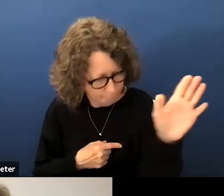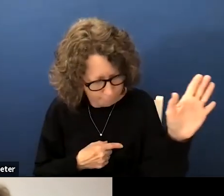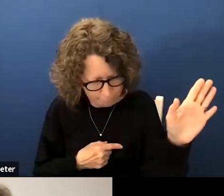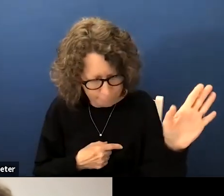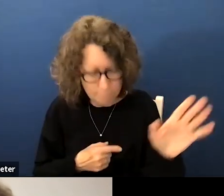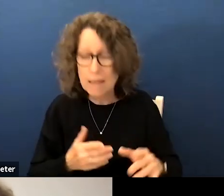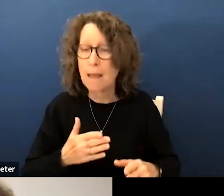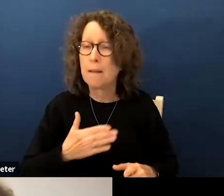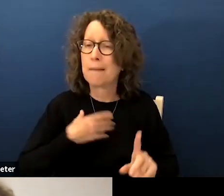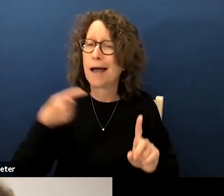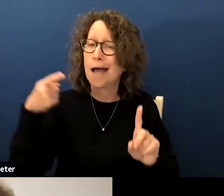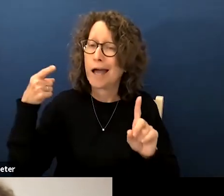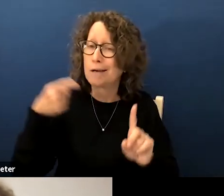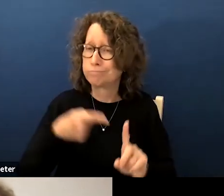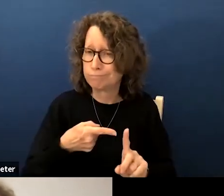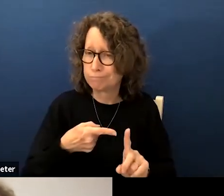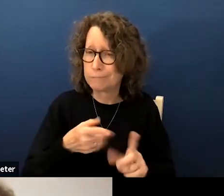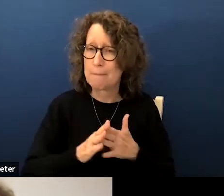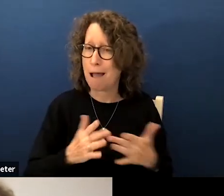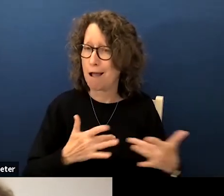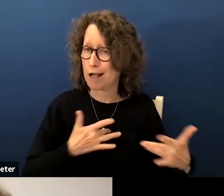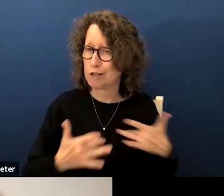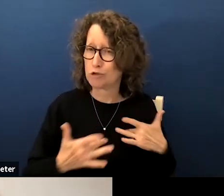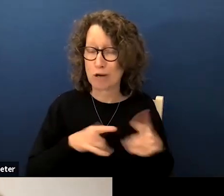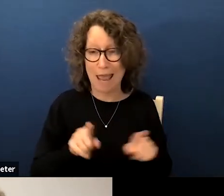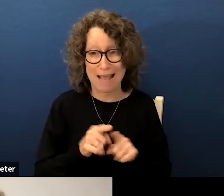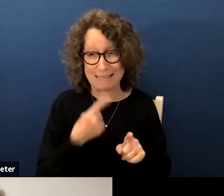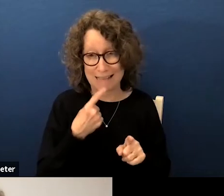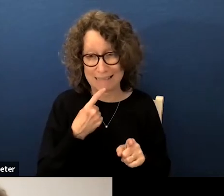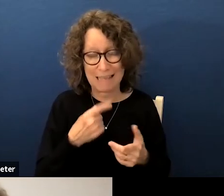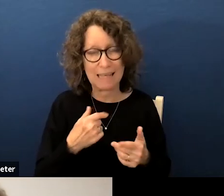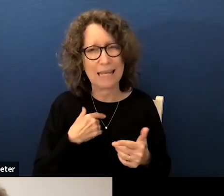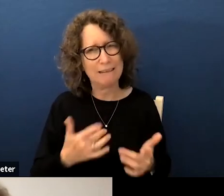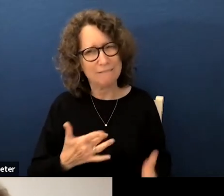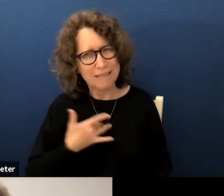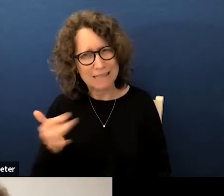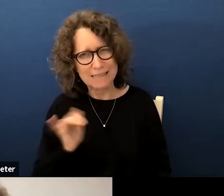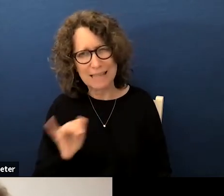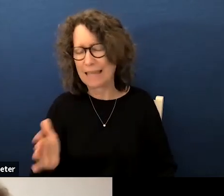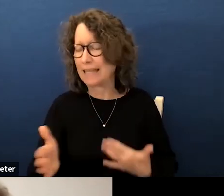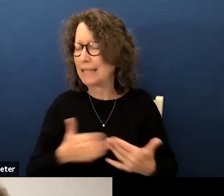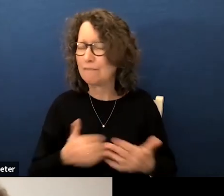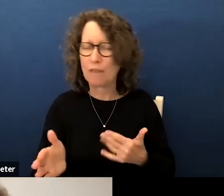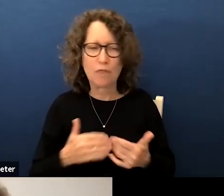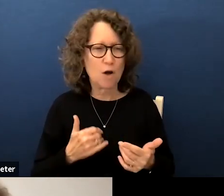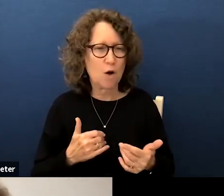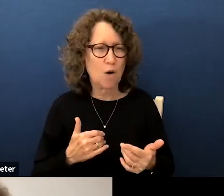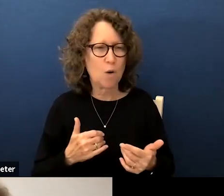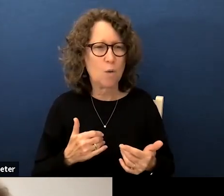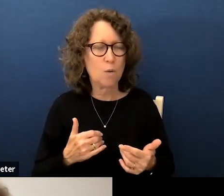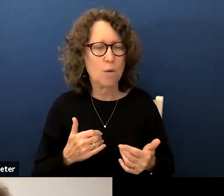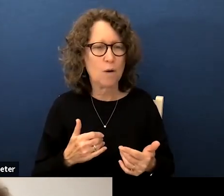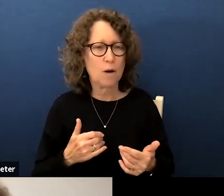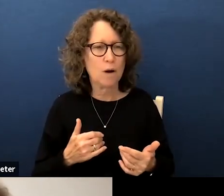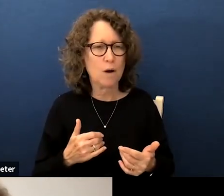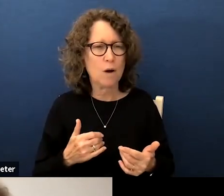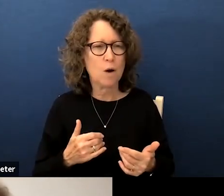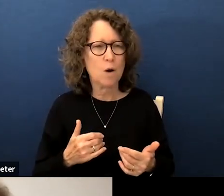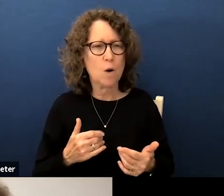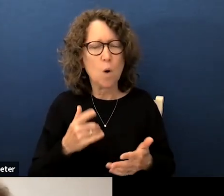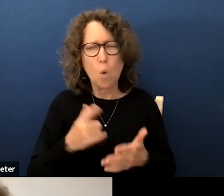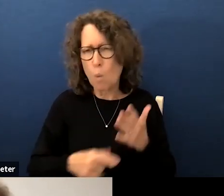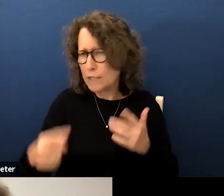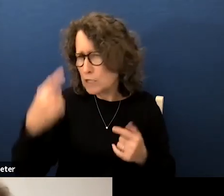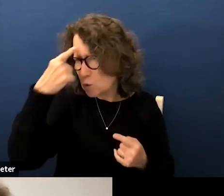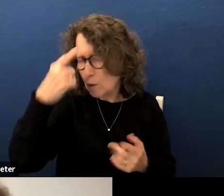my my concern as i have said is that it feels like even though you hear from folks what what what did you